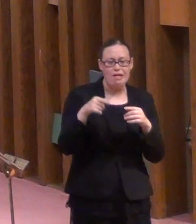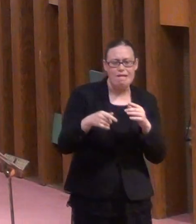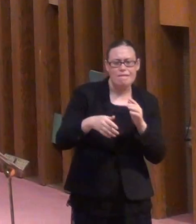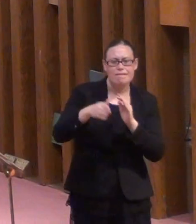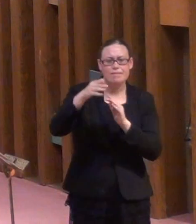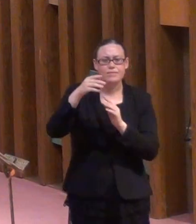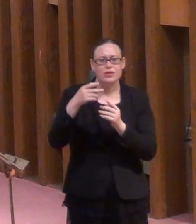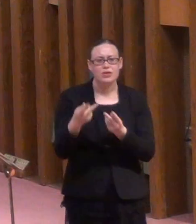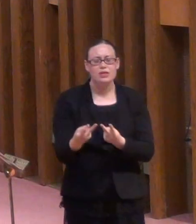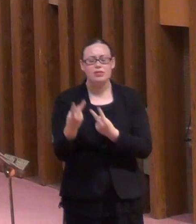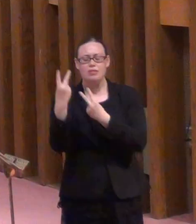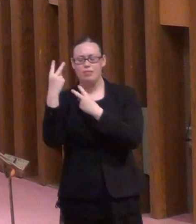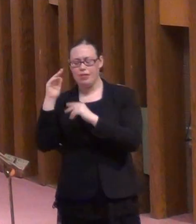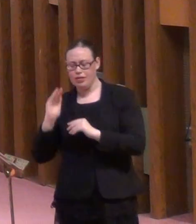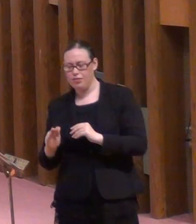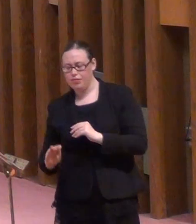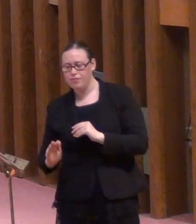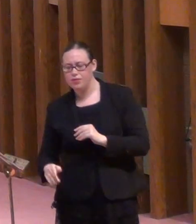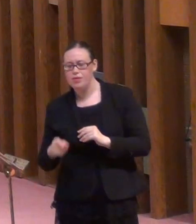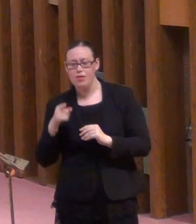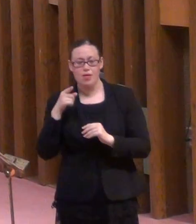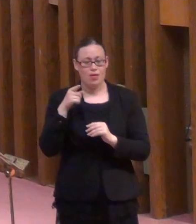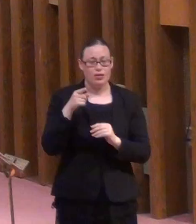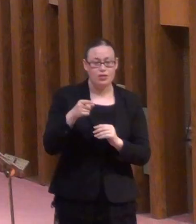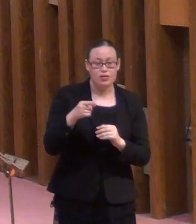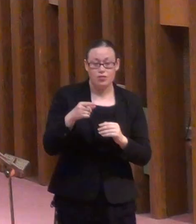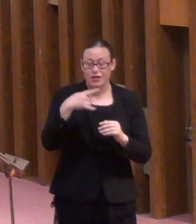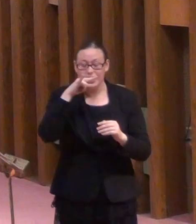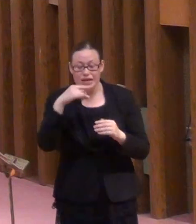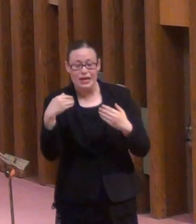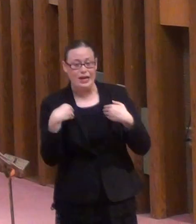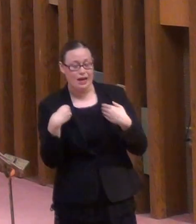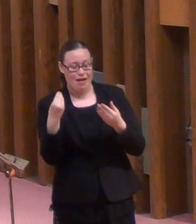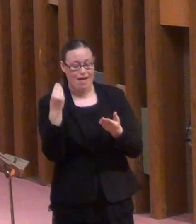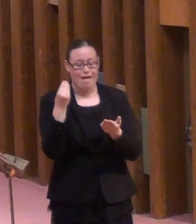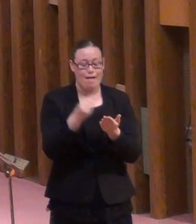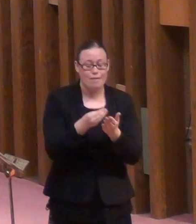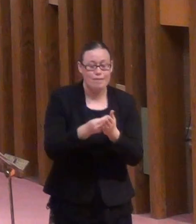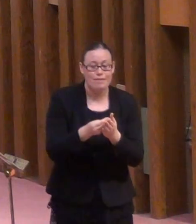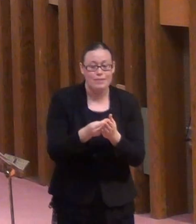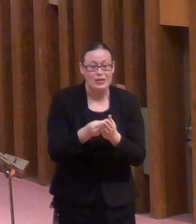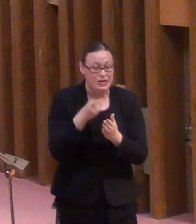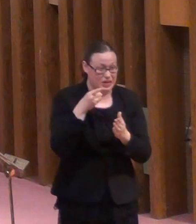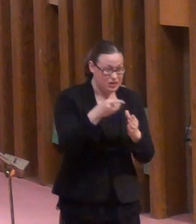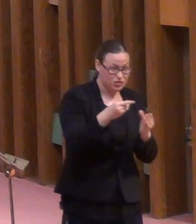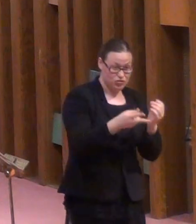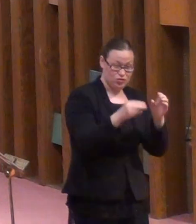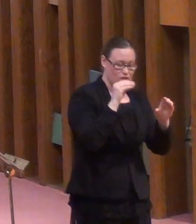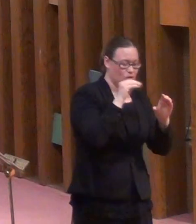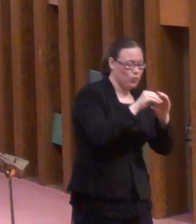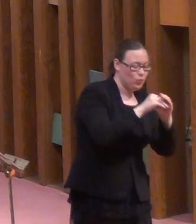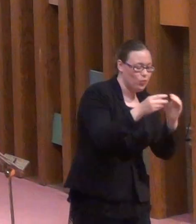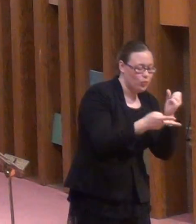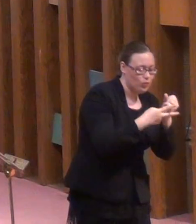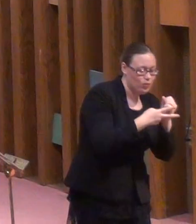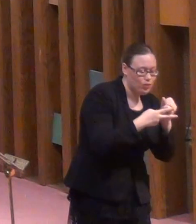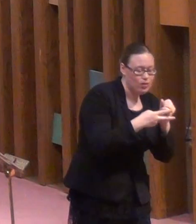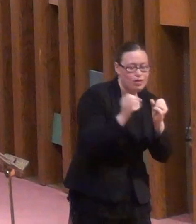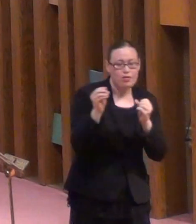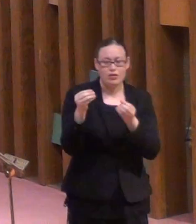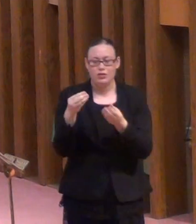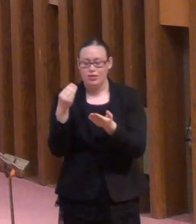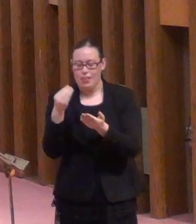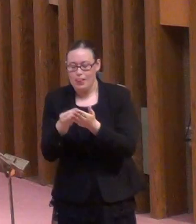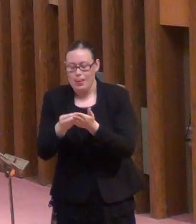were the exceptional child who saved money. But my folks can tell you in my case, it was always hot in my pocket.